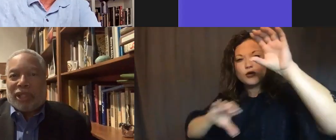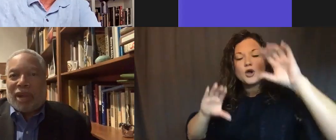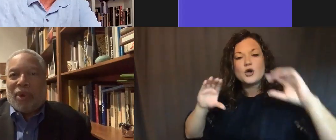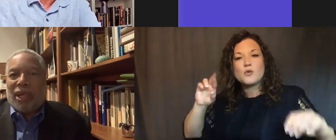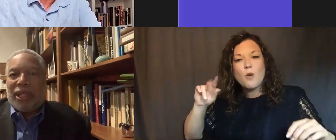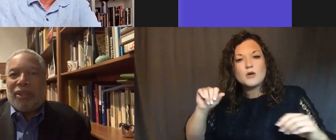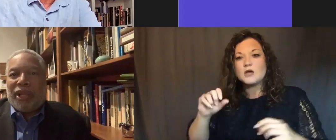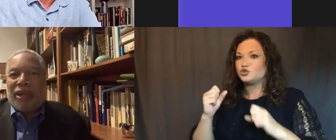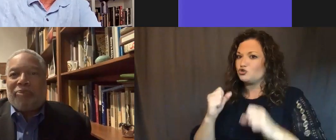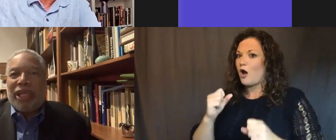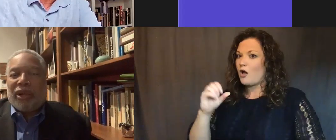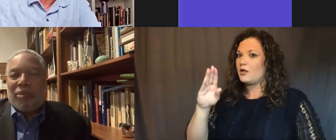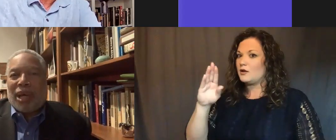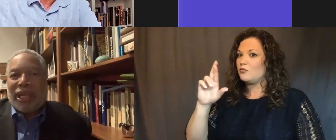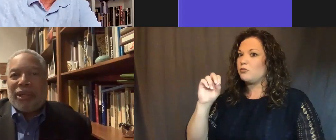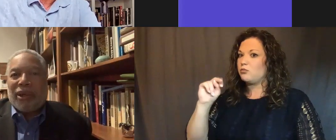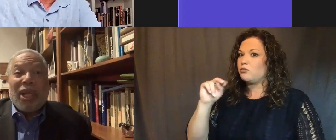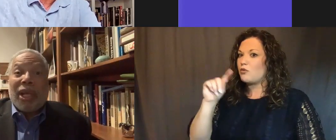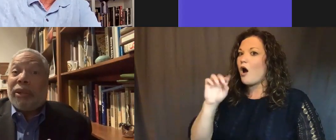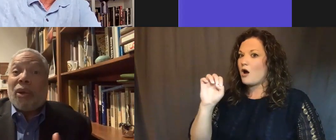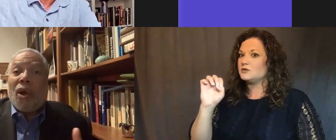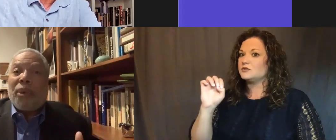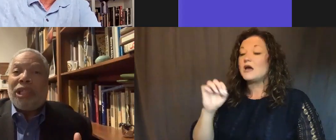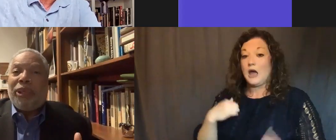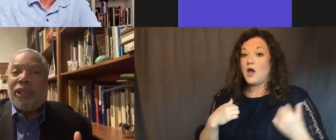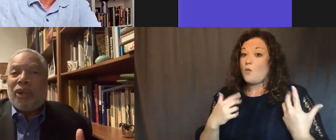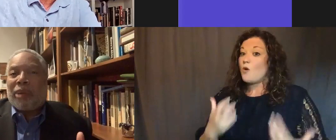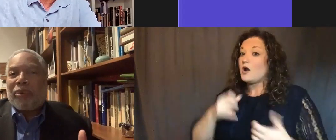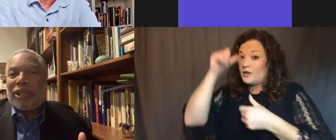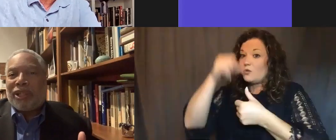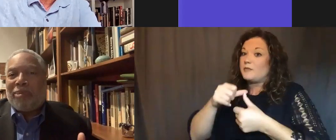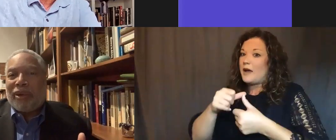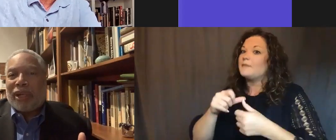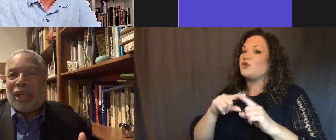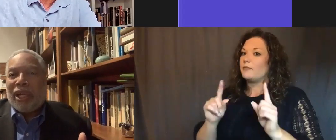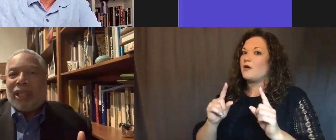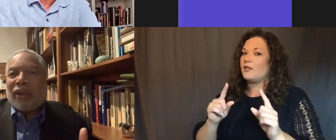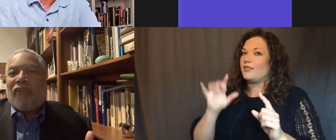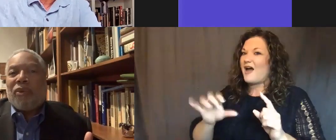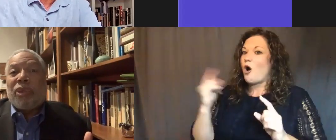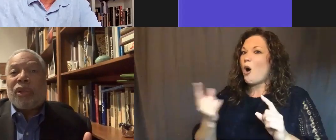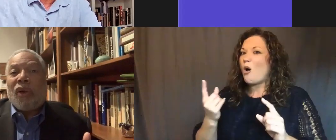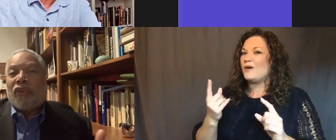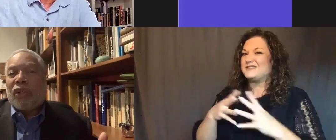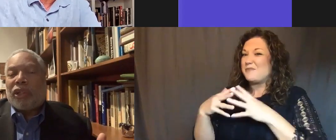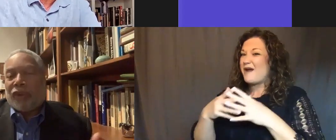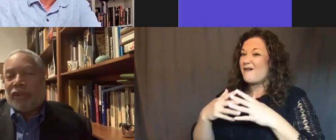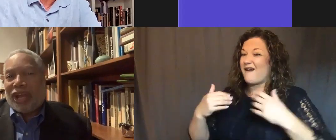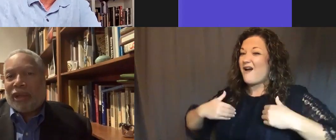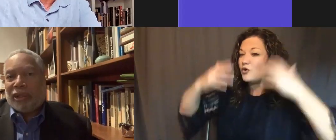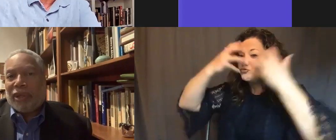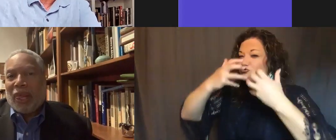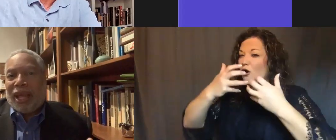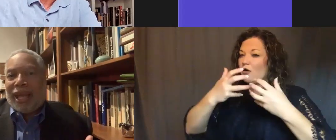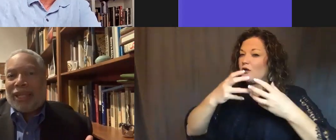because I wanted there to be a reminder that there had always been a dark presence in America that often was overlooked or